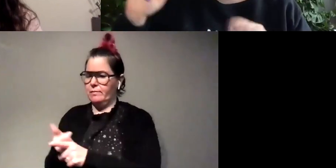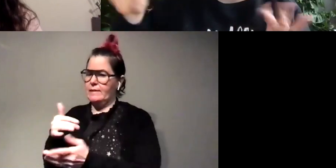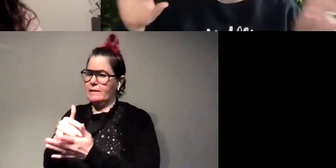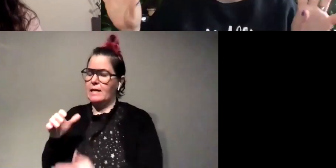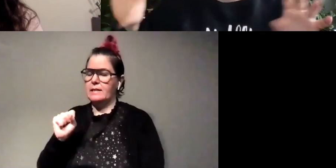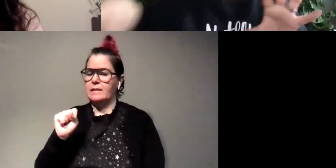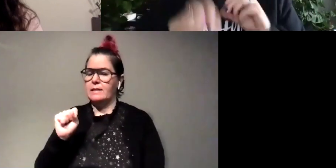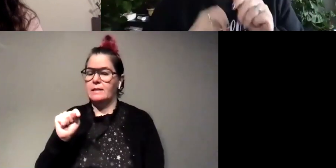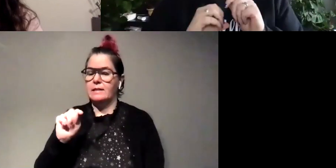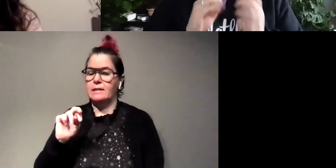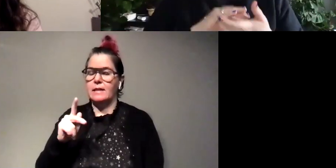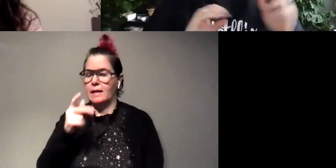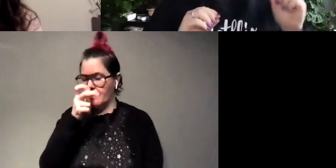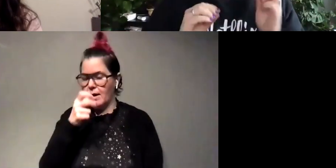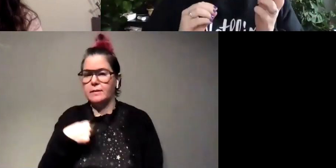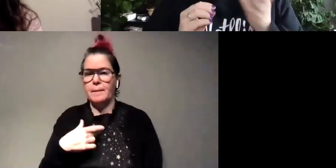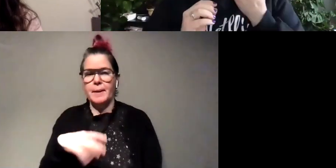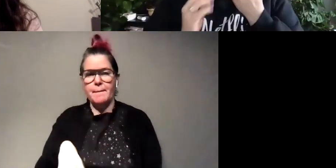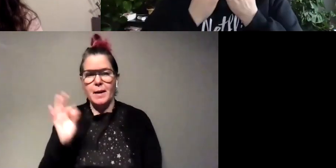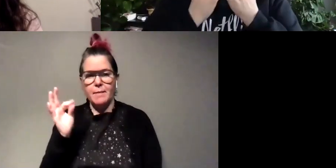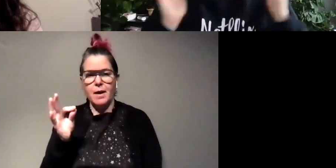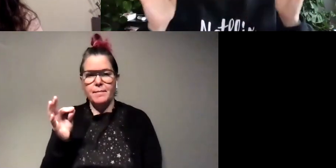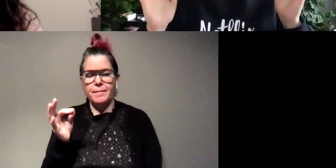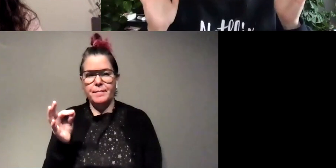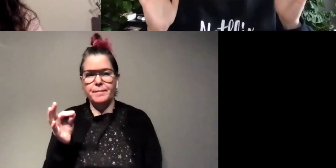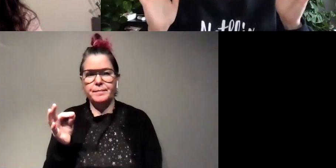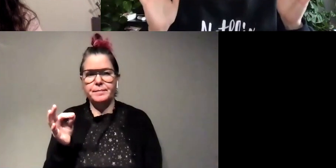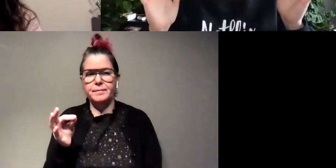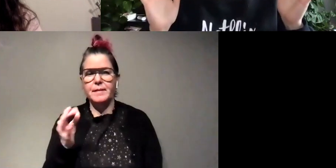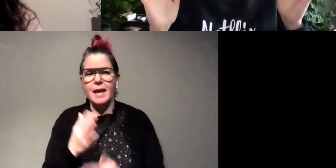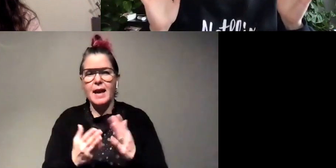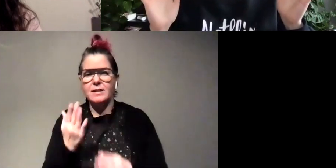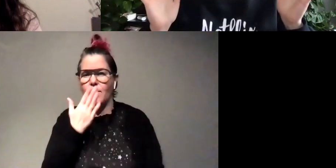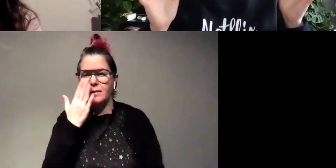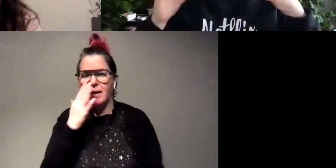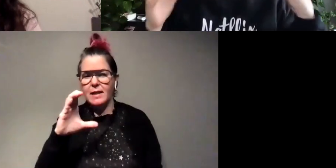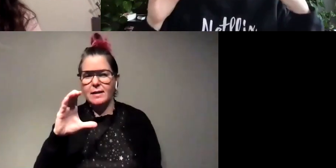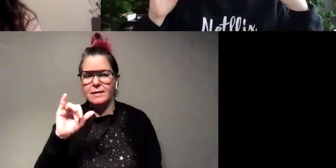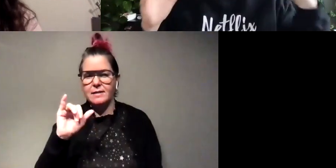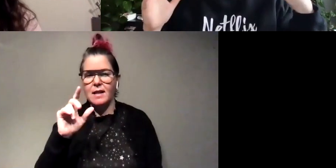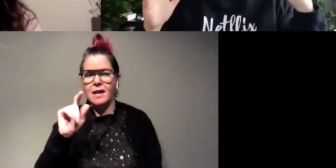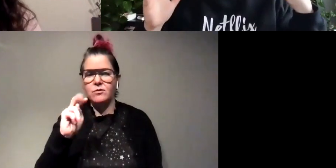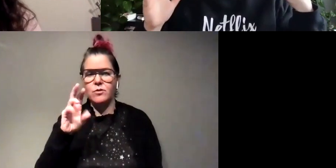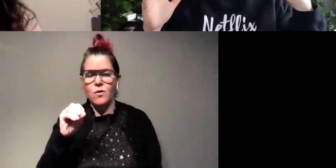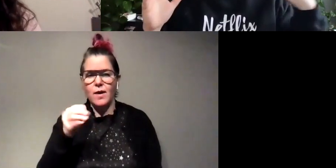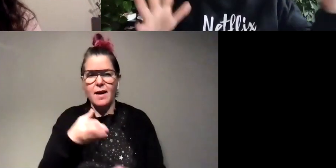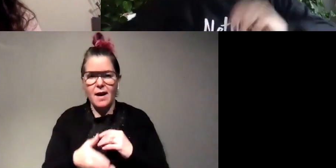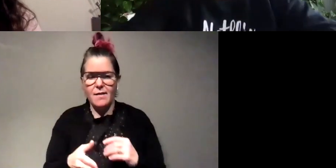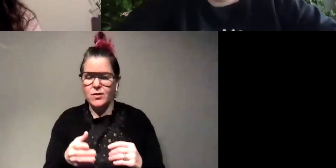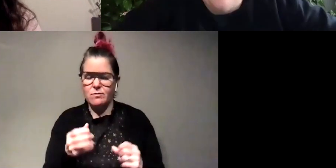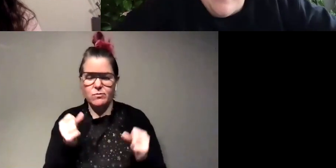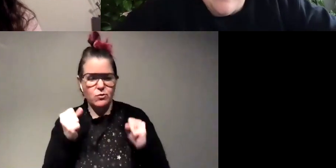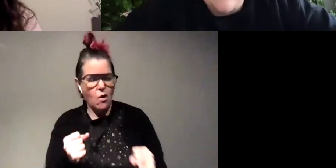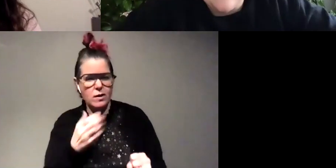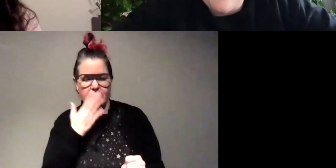out playing with bugs i pick them up and my hands always smell like cilantro after and it's like so pungent anyway